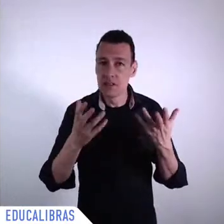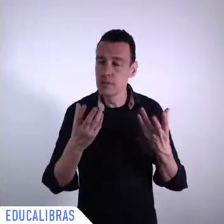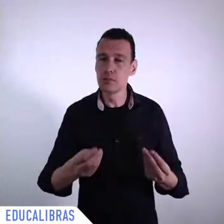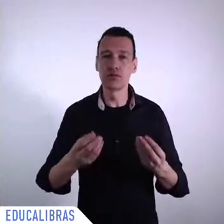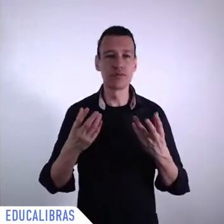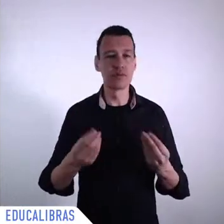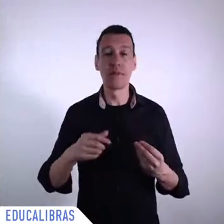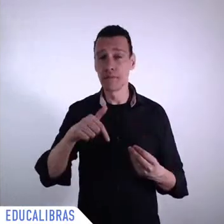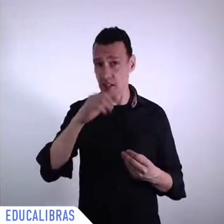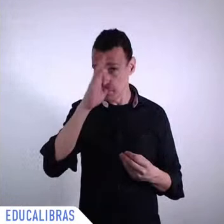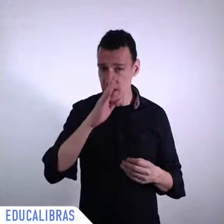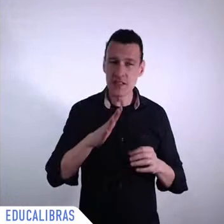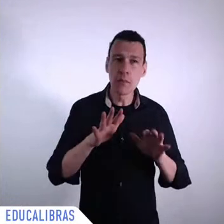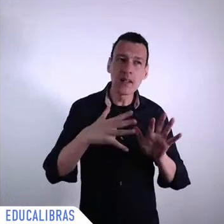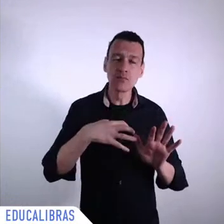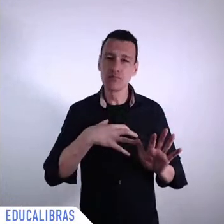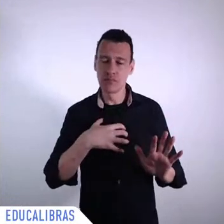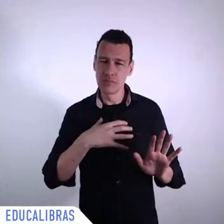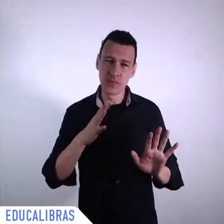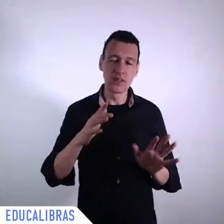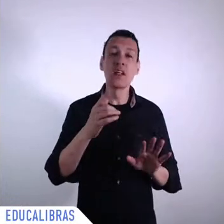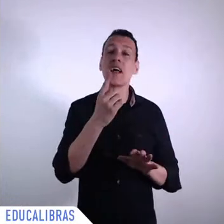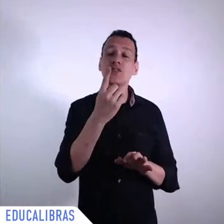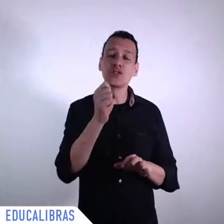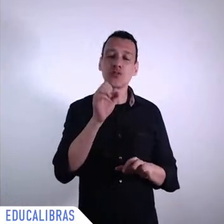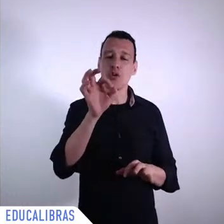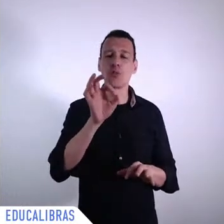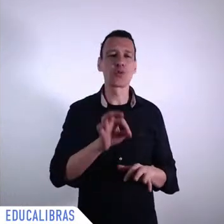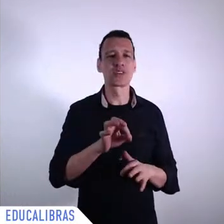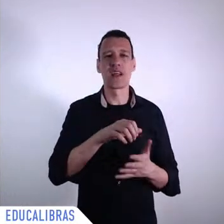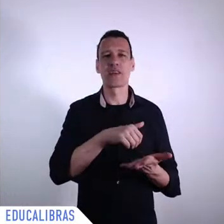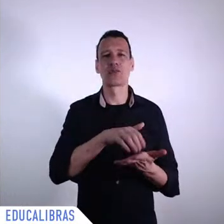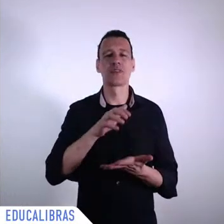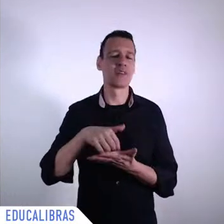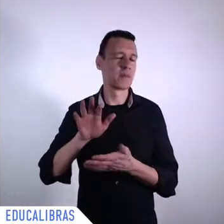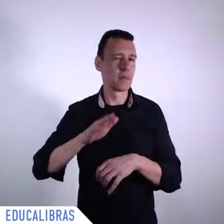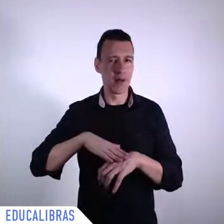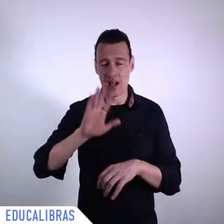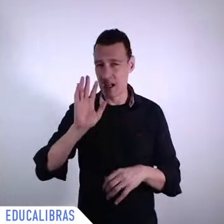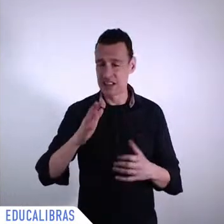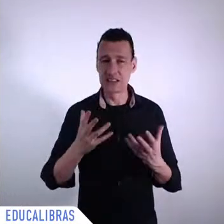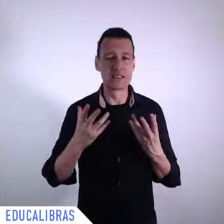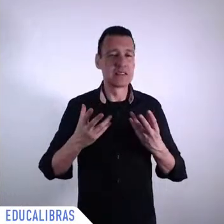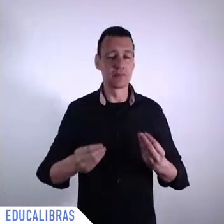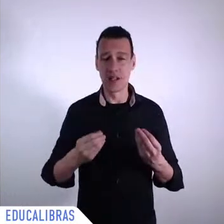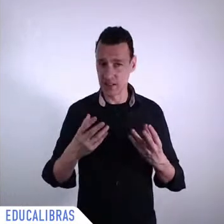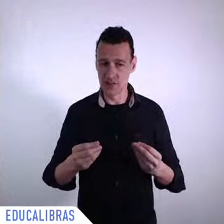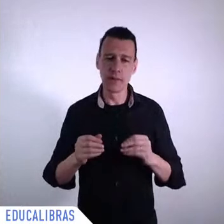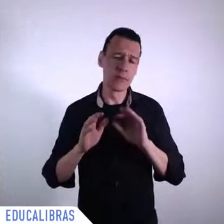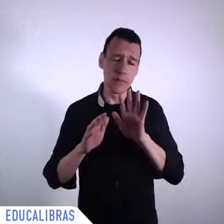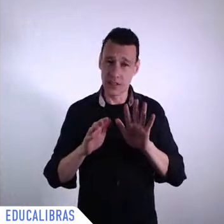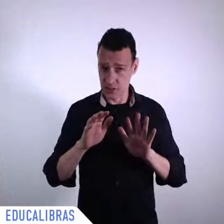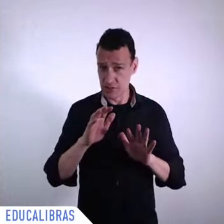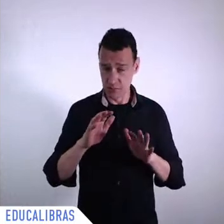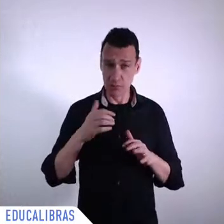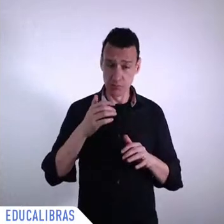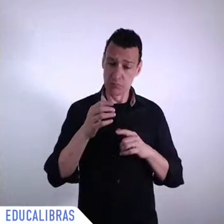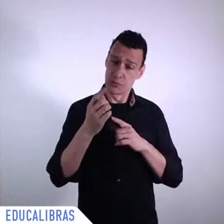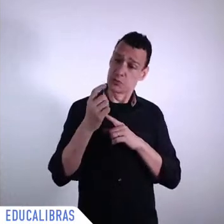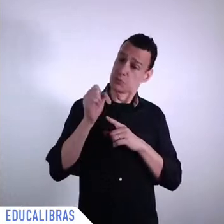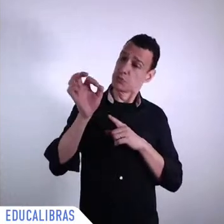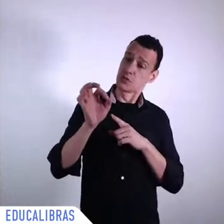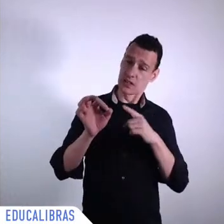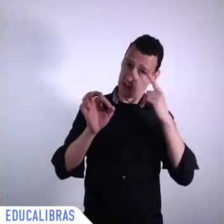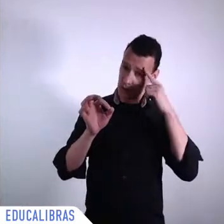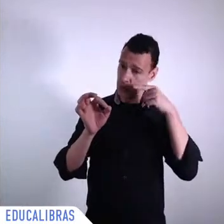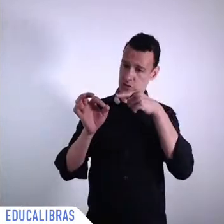tell everything because many people are just getting out of the labor market unfortunately we're